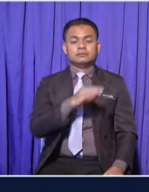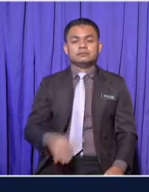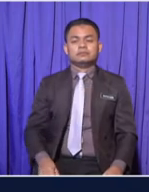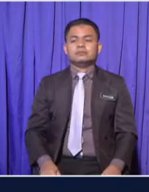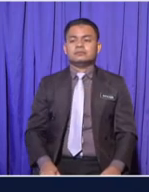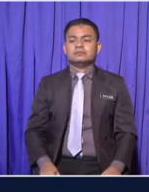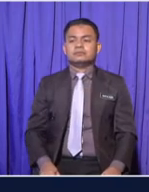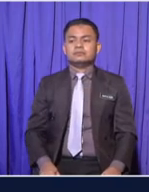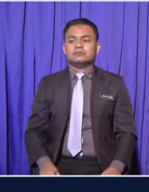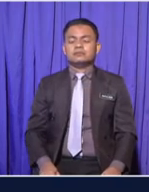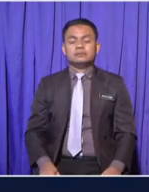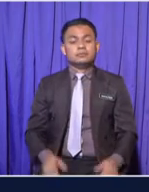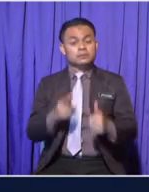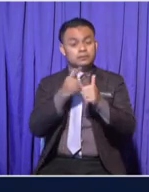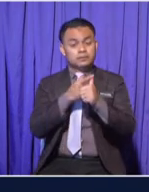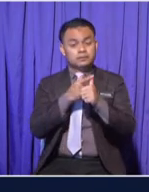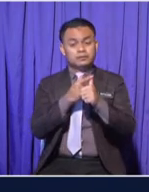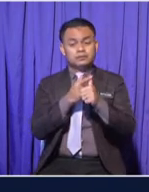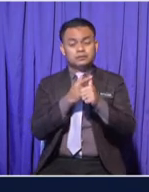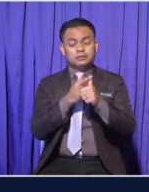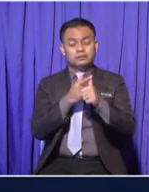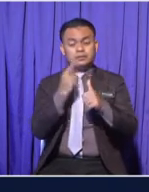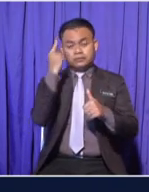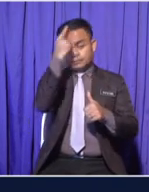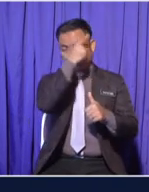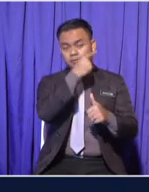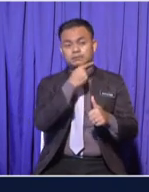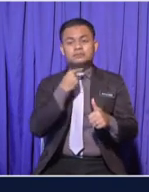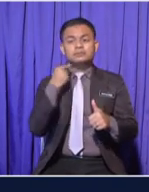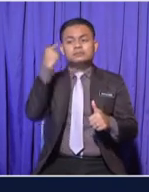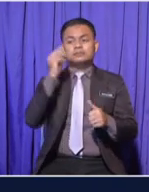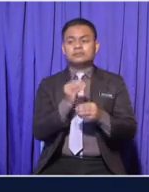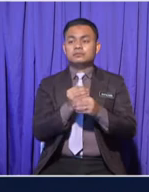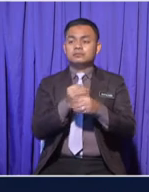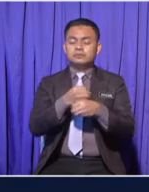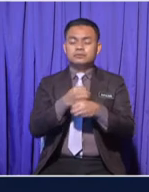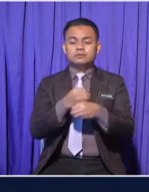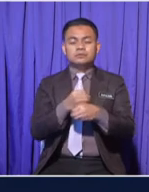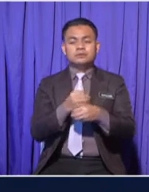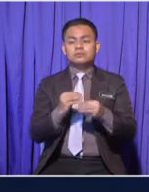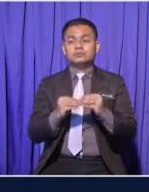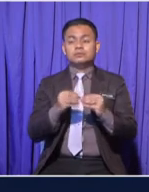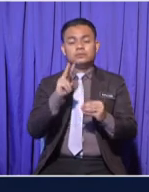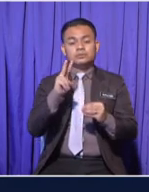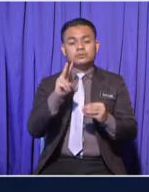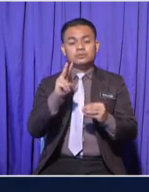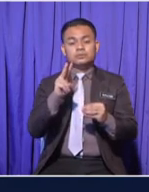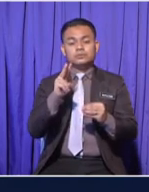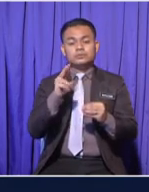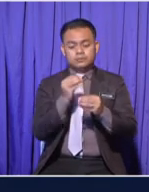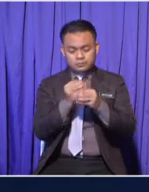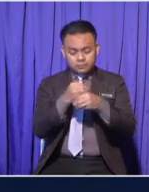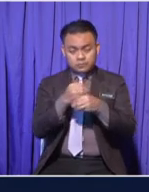Number one Face structure Number two Shape of